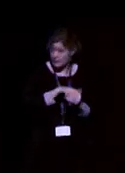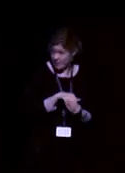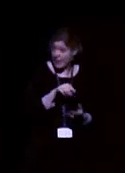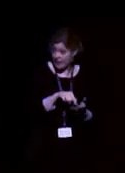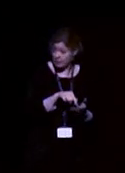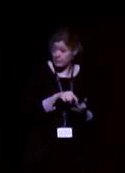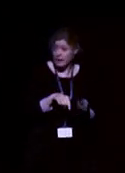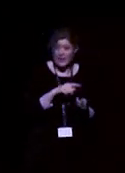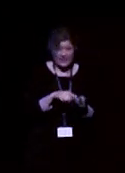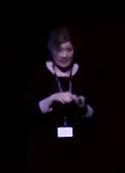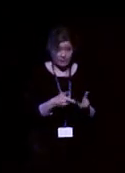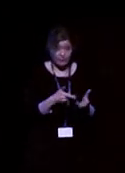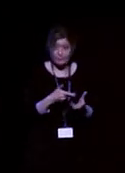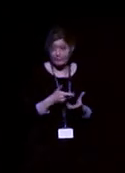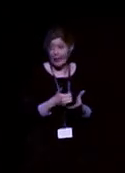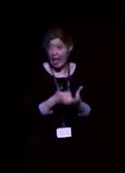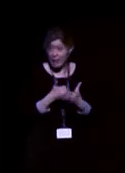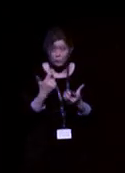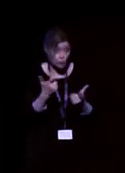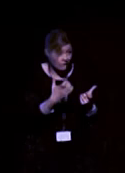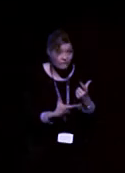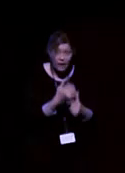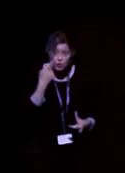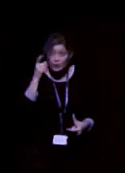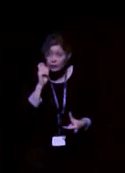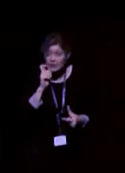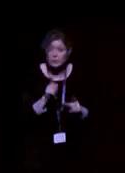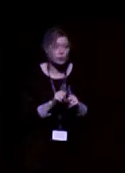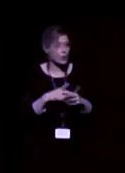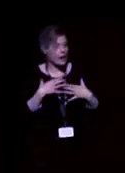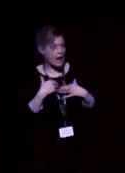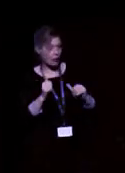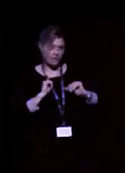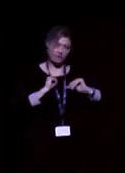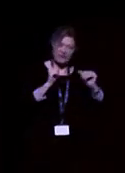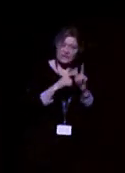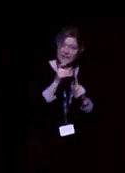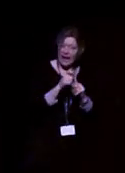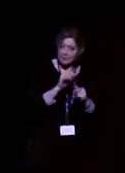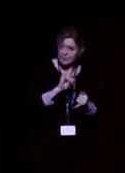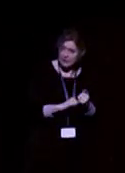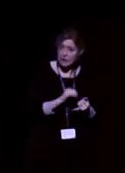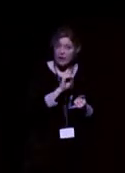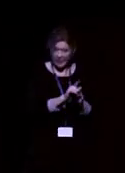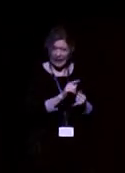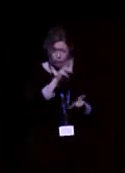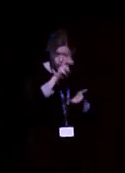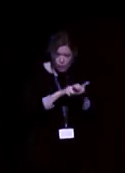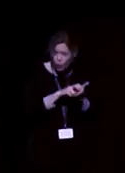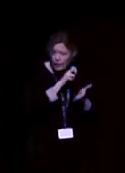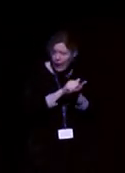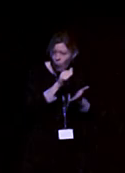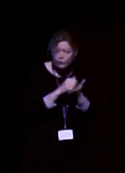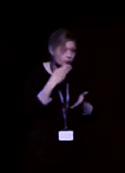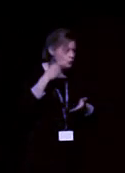to find your hearing aid. It even helps in fitness apps that they can record how much you're wearing your hearing aid or how